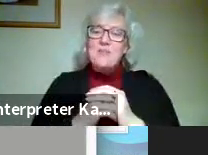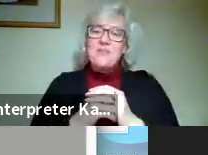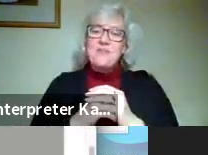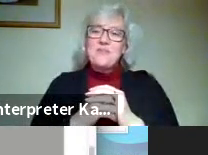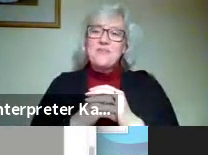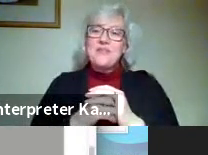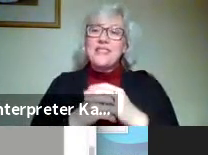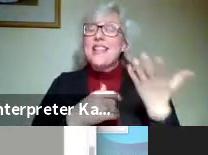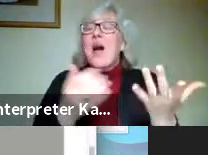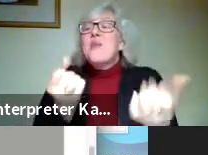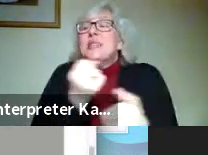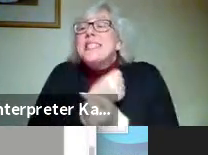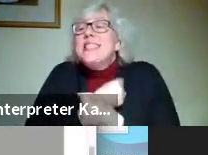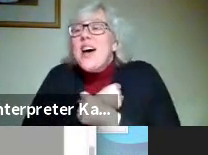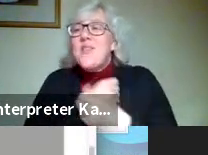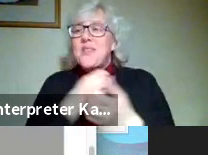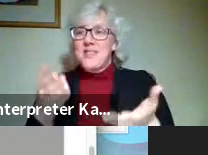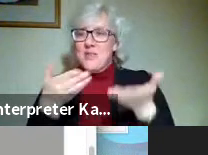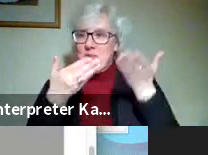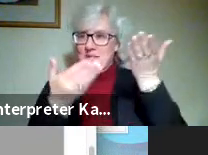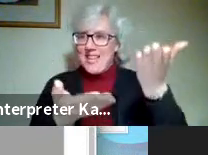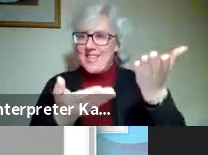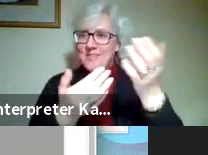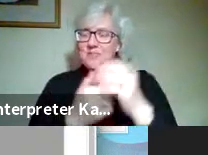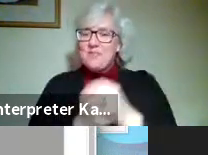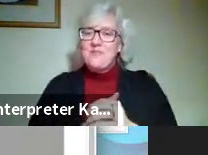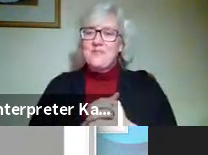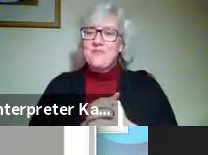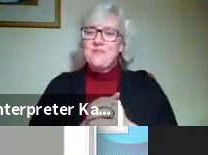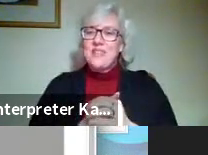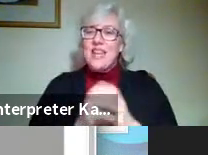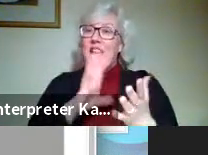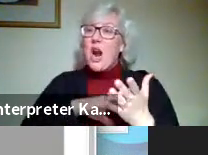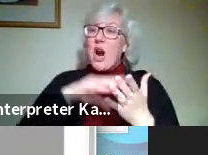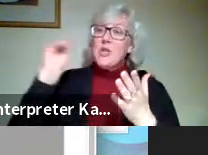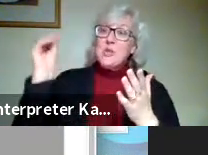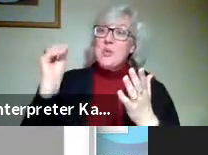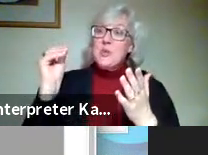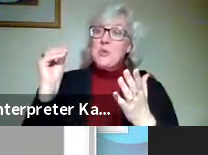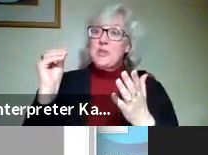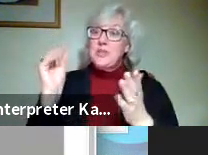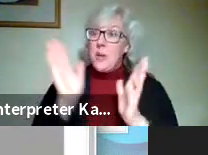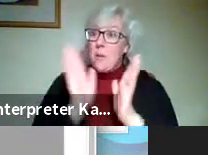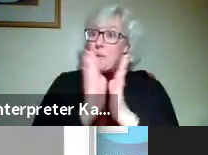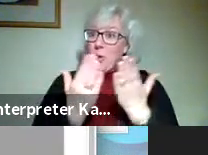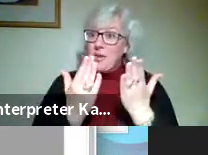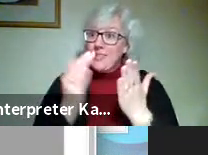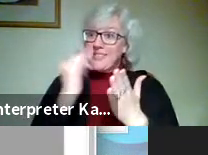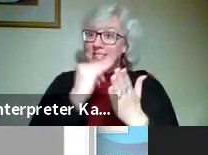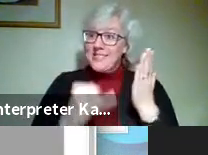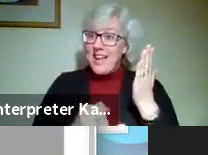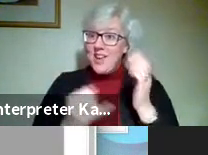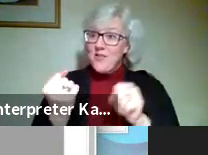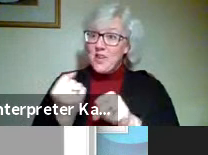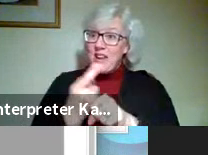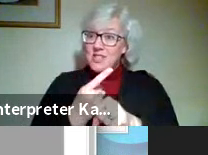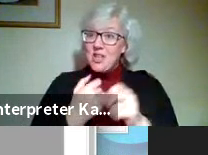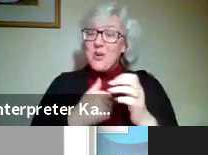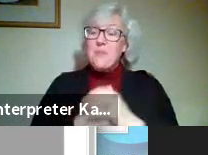I would love to present to you our student handbook design for next year, 2021